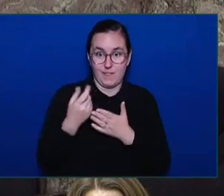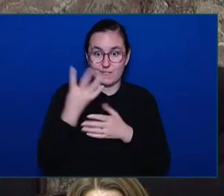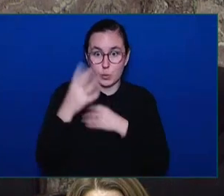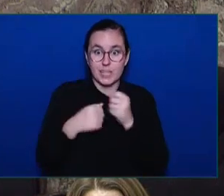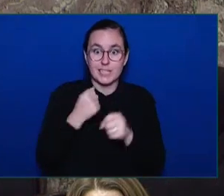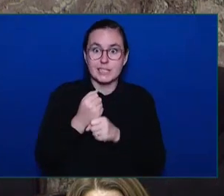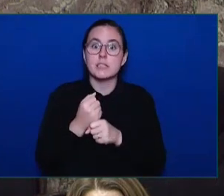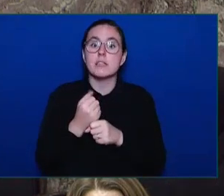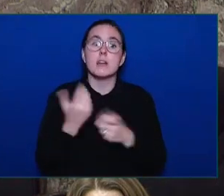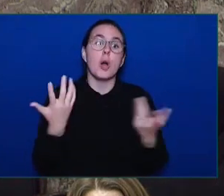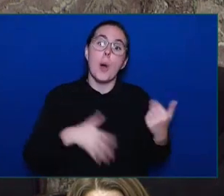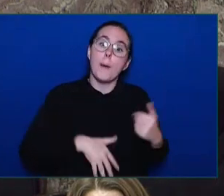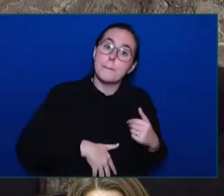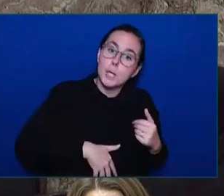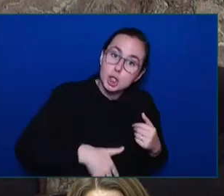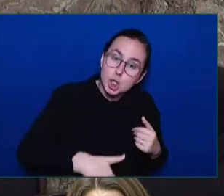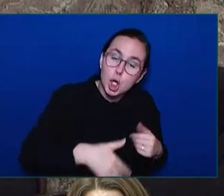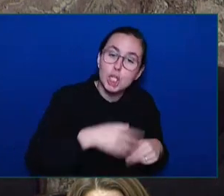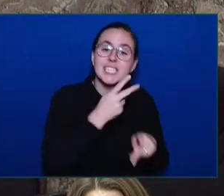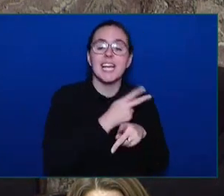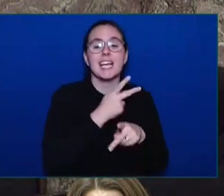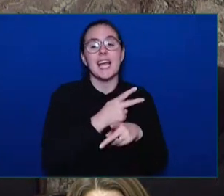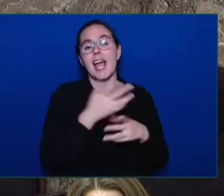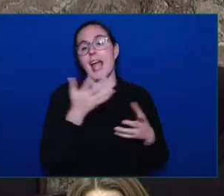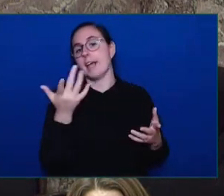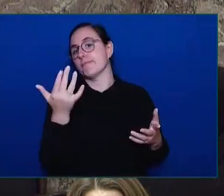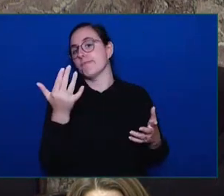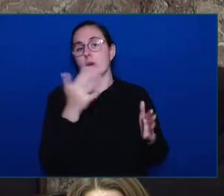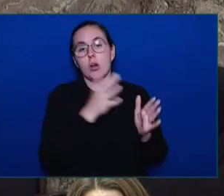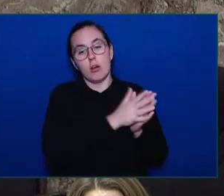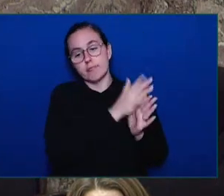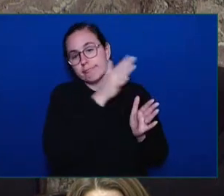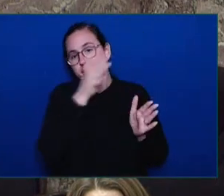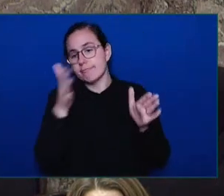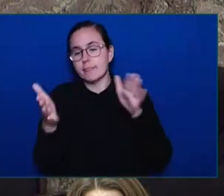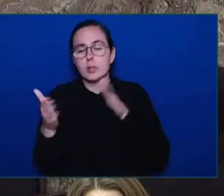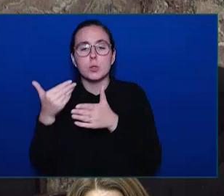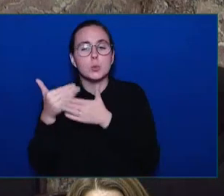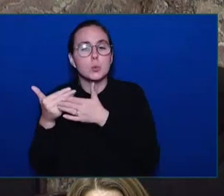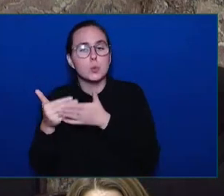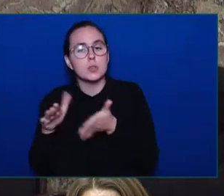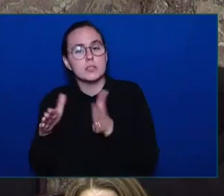end-of-life care, Honourable Speaker, to ensure that all women get the care they deserve.